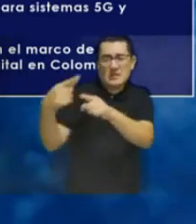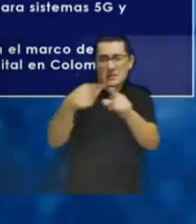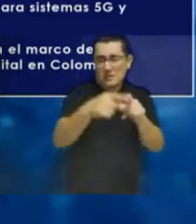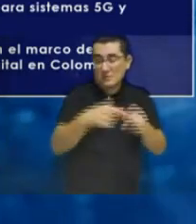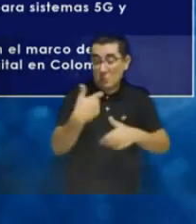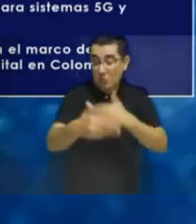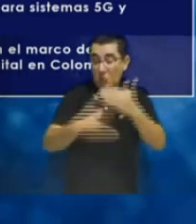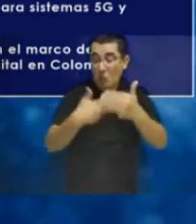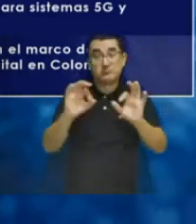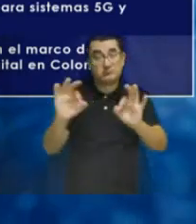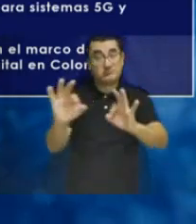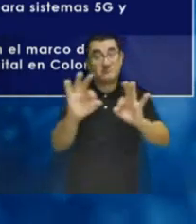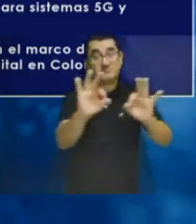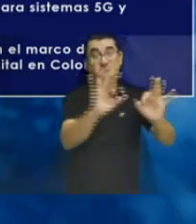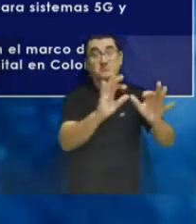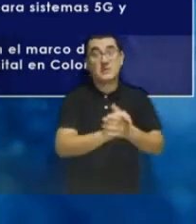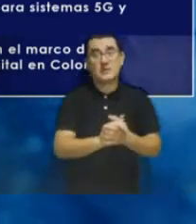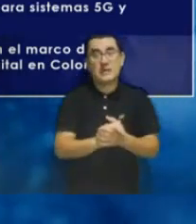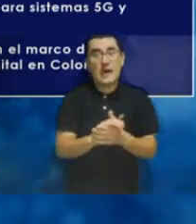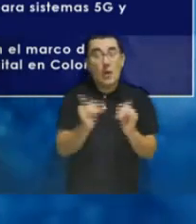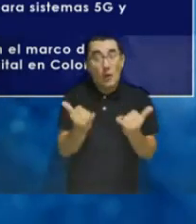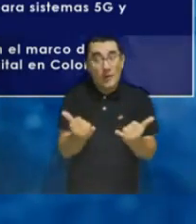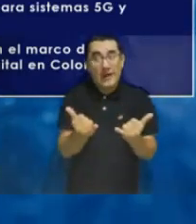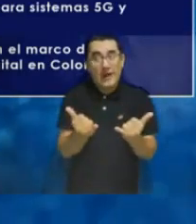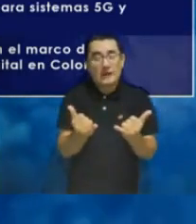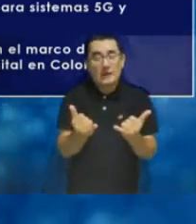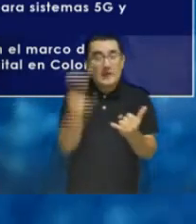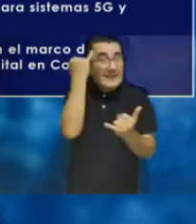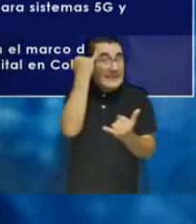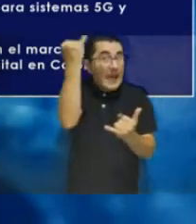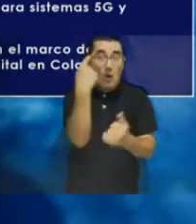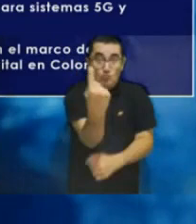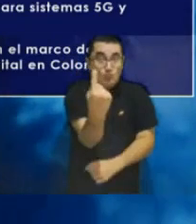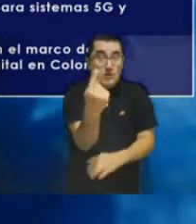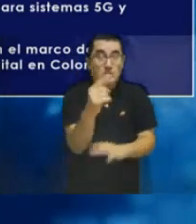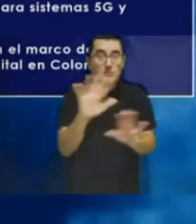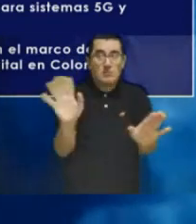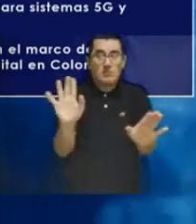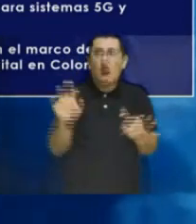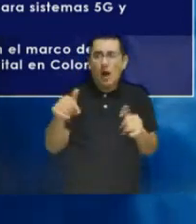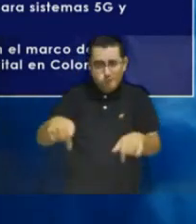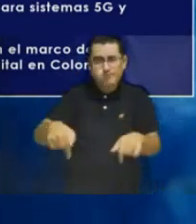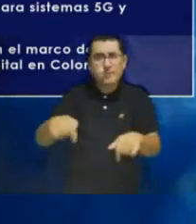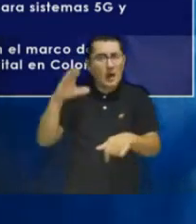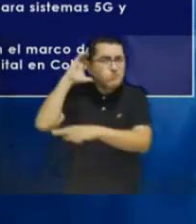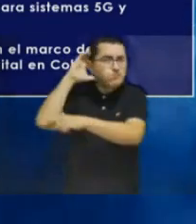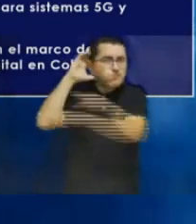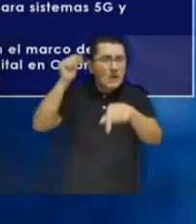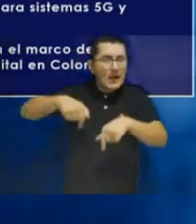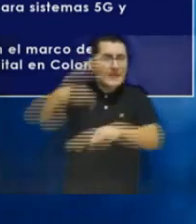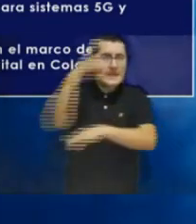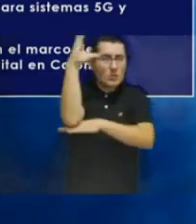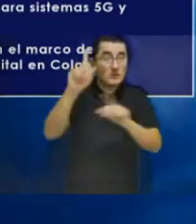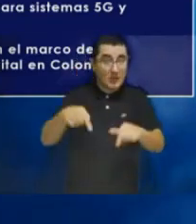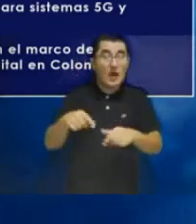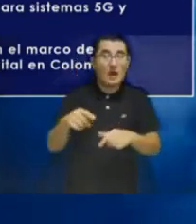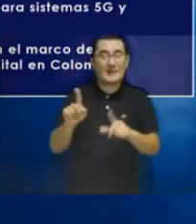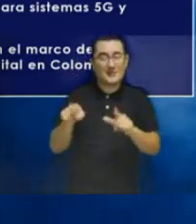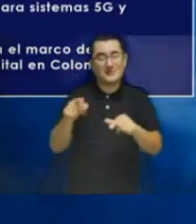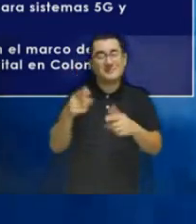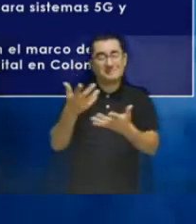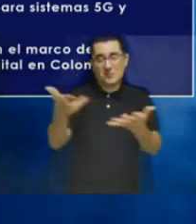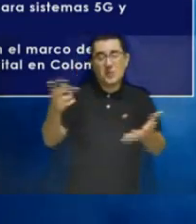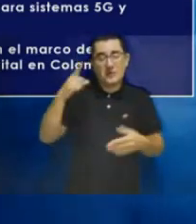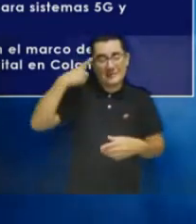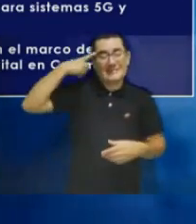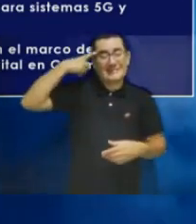competitors. Besides, it's not an idea because there are already implementations of that in Colombia. But still,